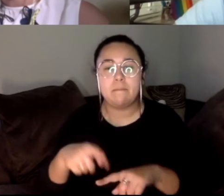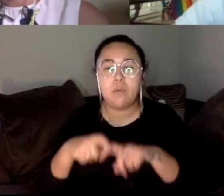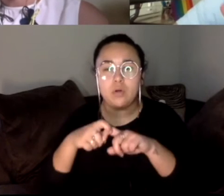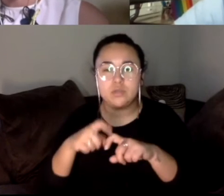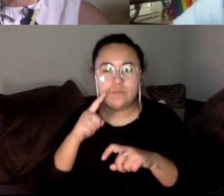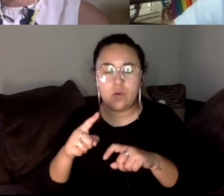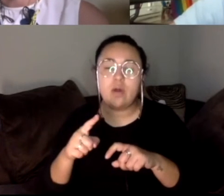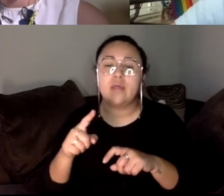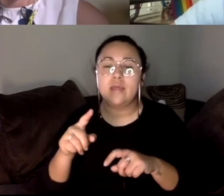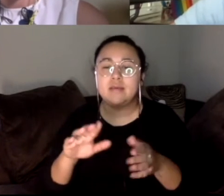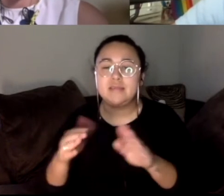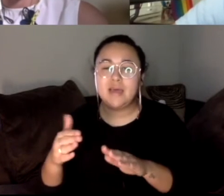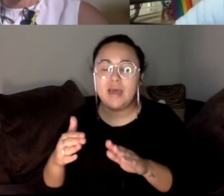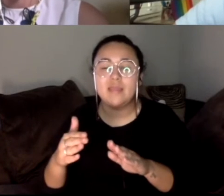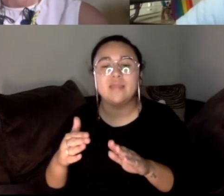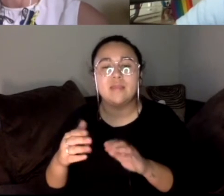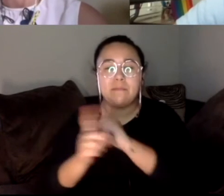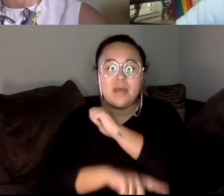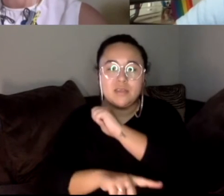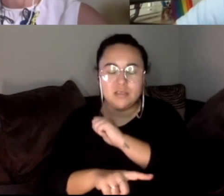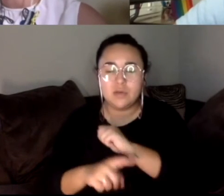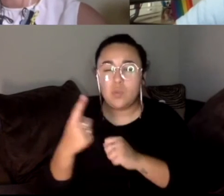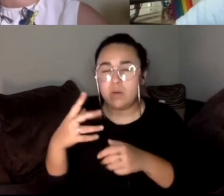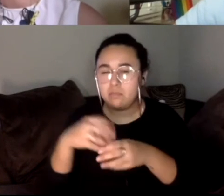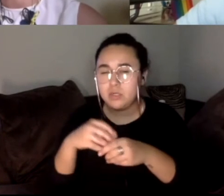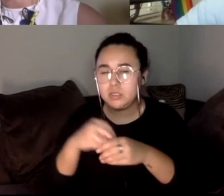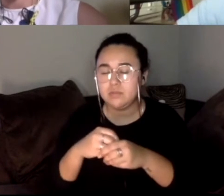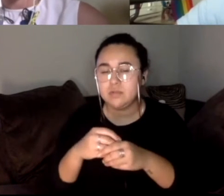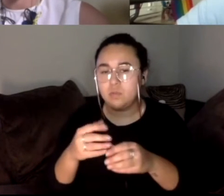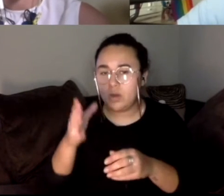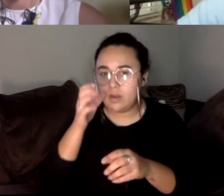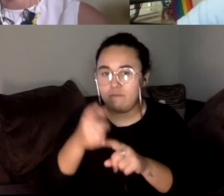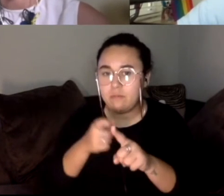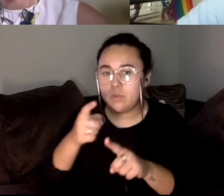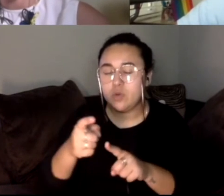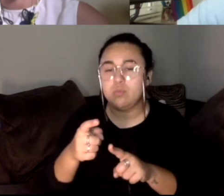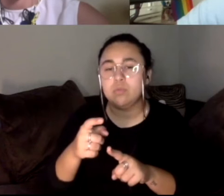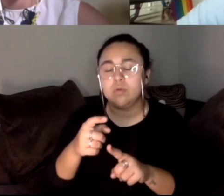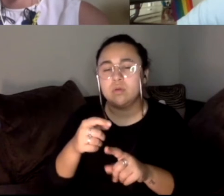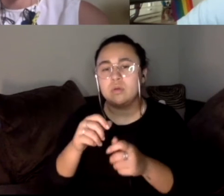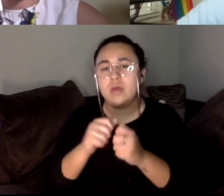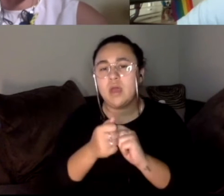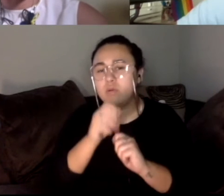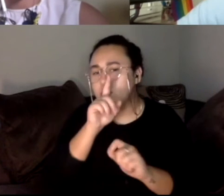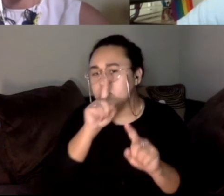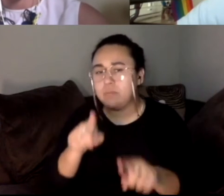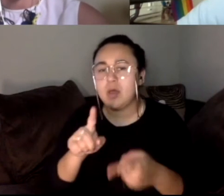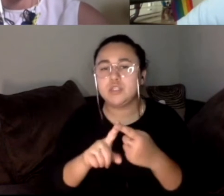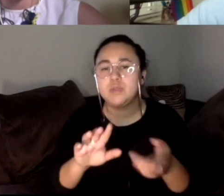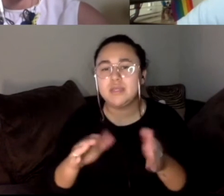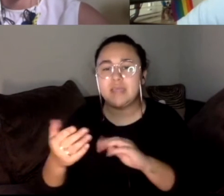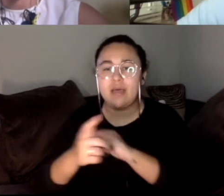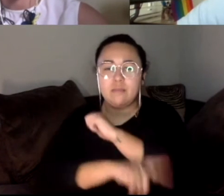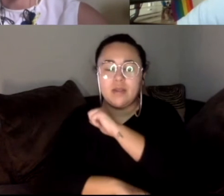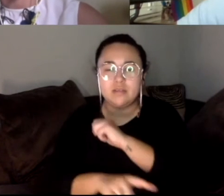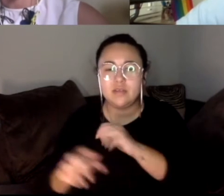one of our participants really wanted to hear from you, like, how do you want to speak specifically to sort of the death penalty and sort of the consequences on this